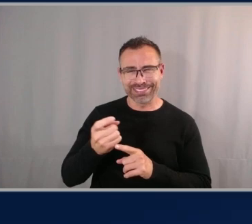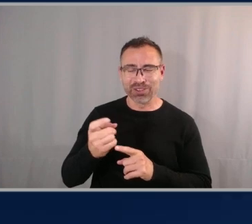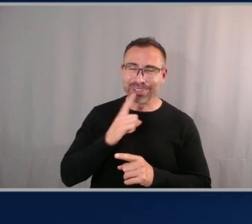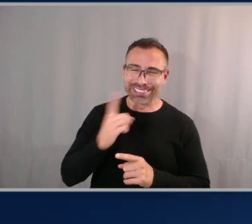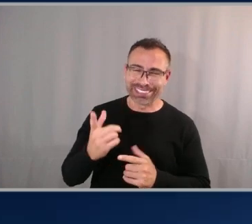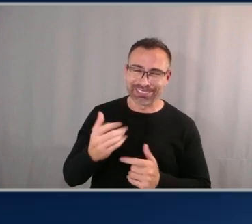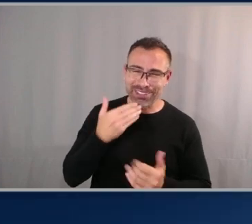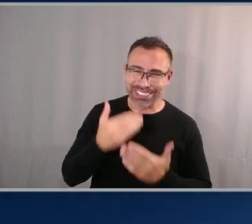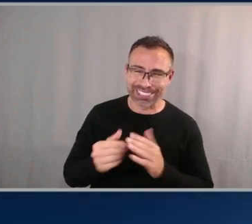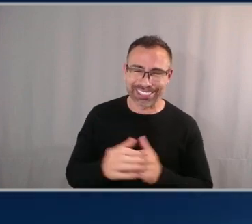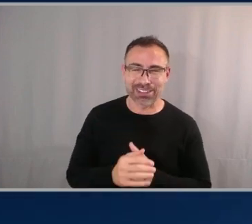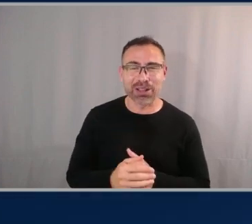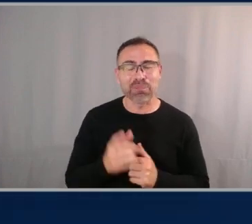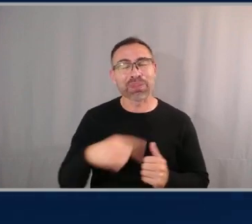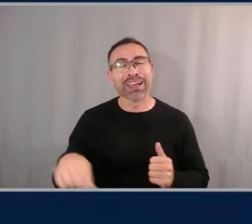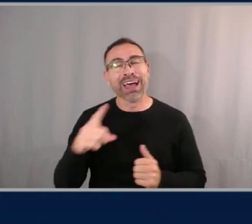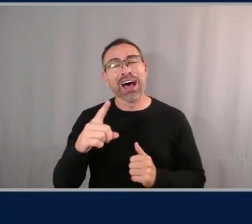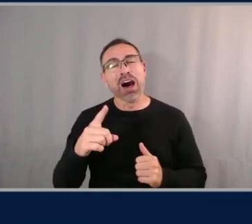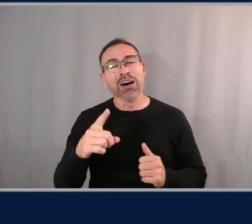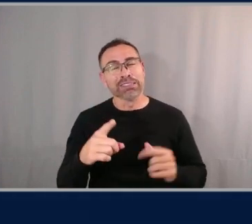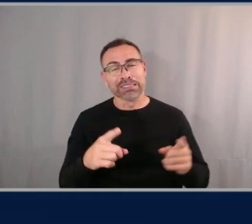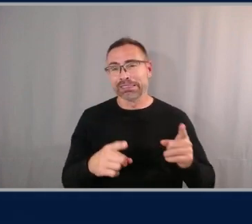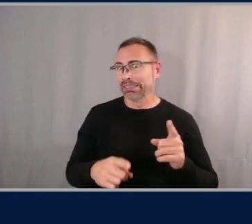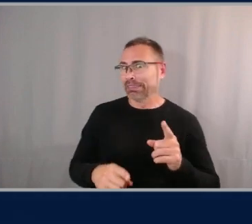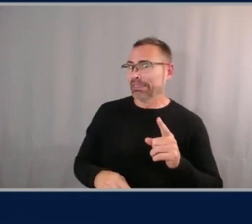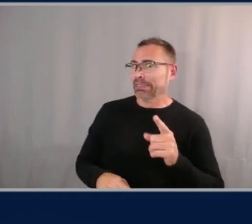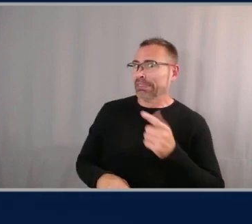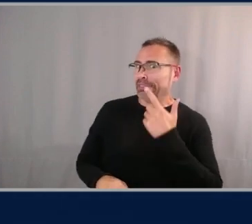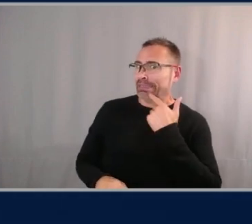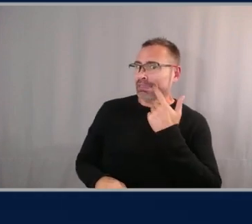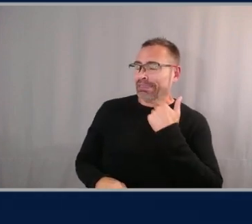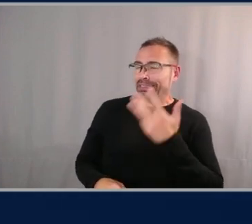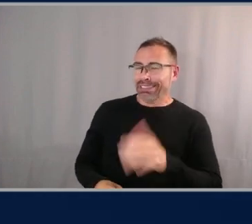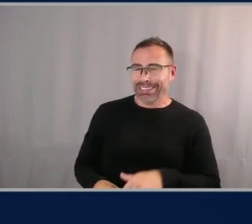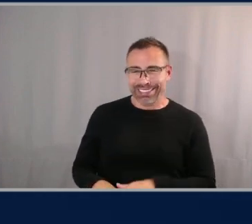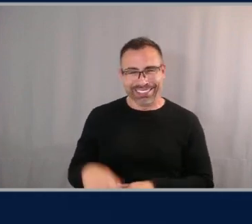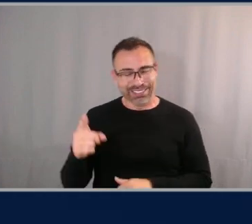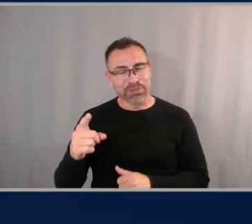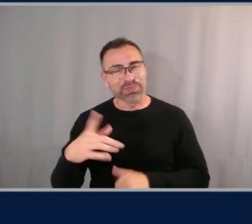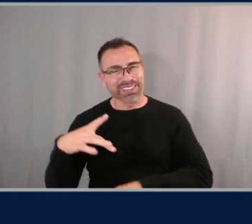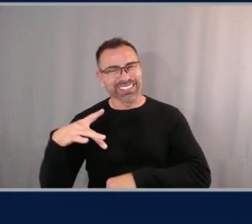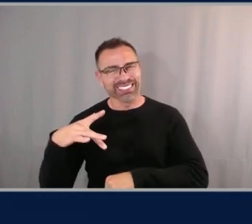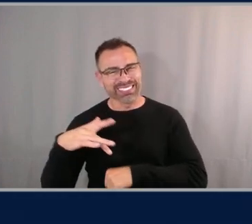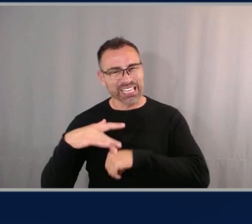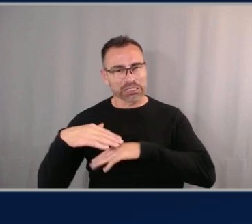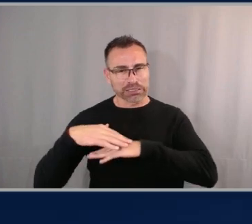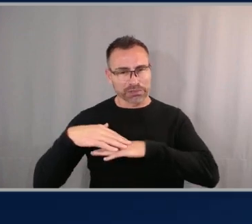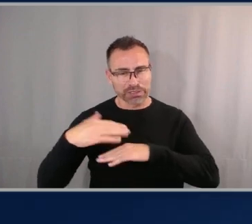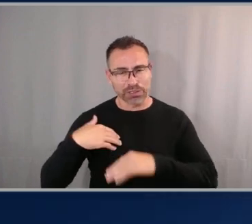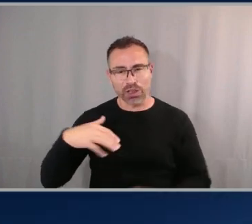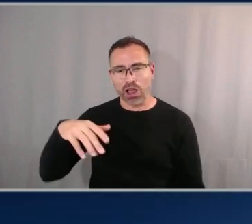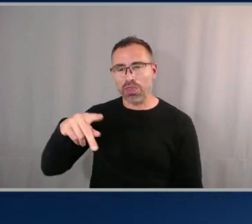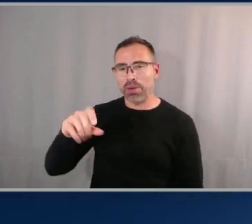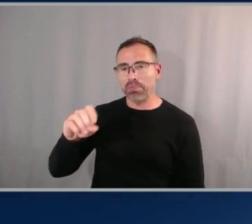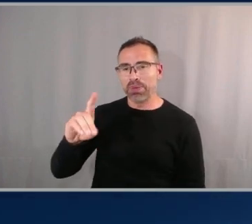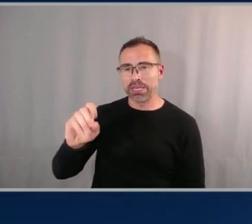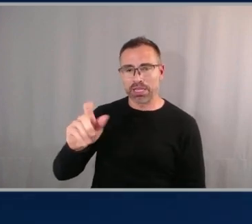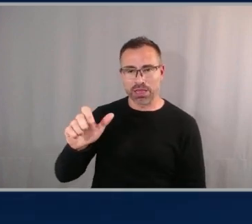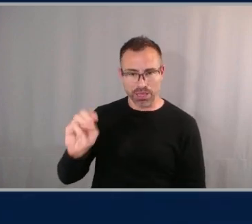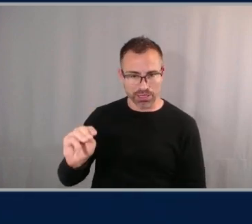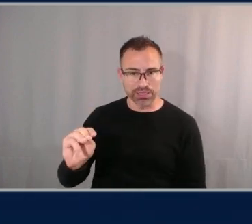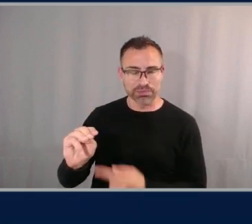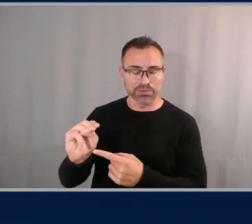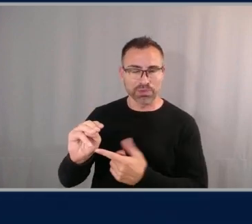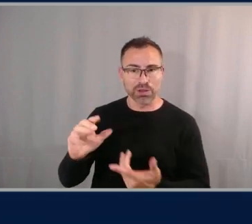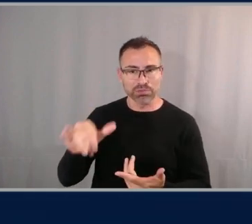I'm really glad we were able to swing that one and most importantly talking about how important the the database is as a part